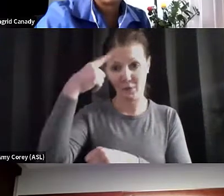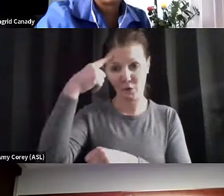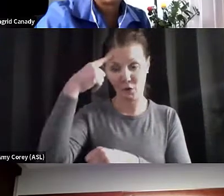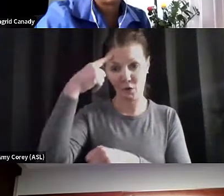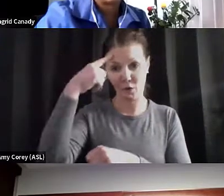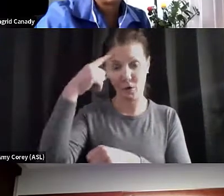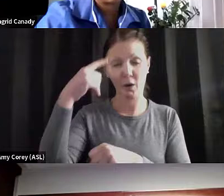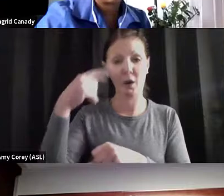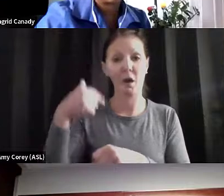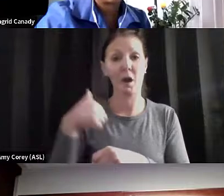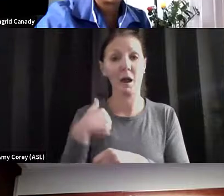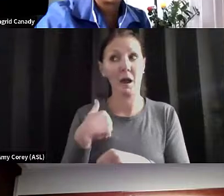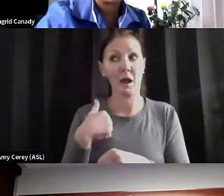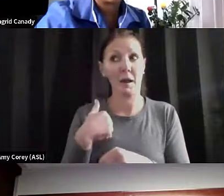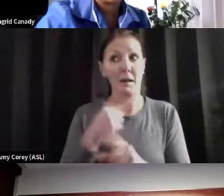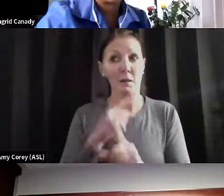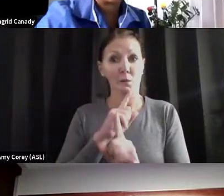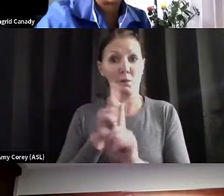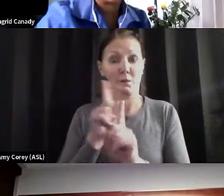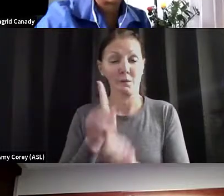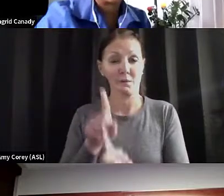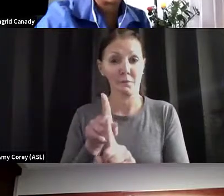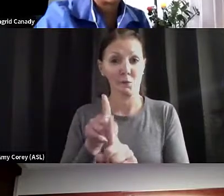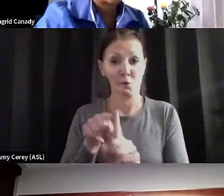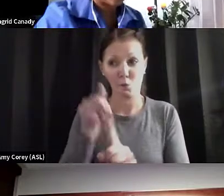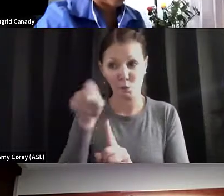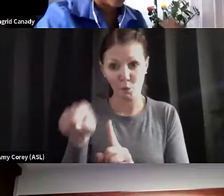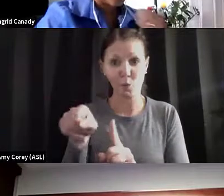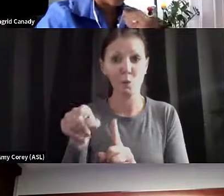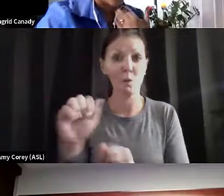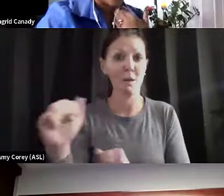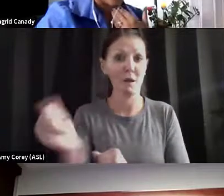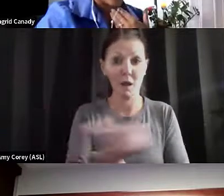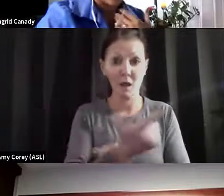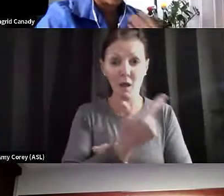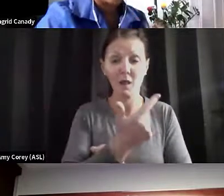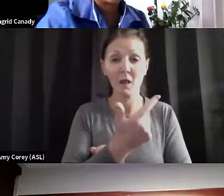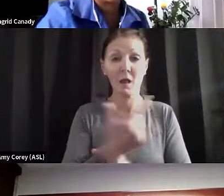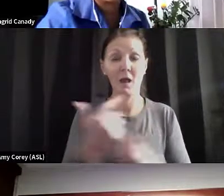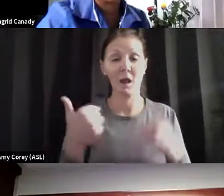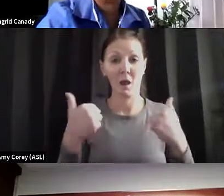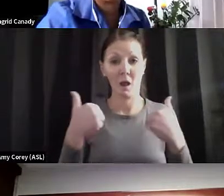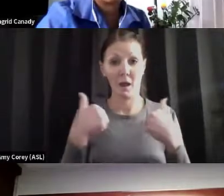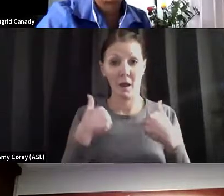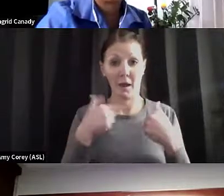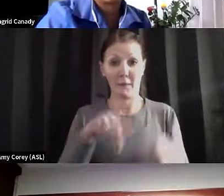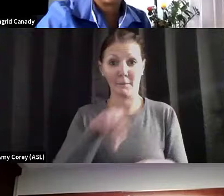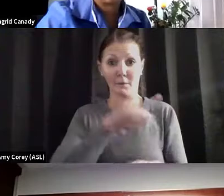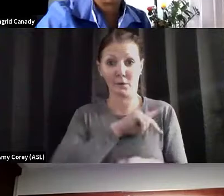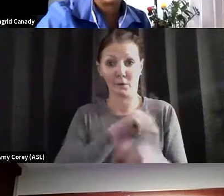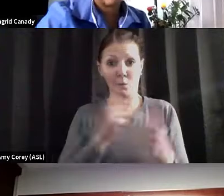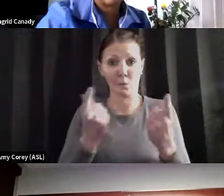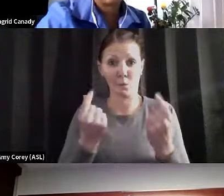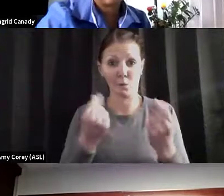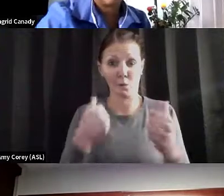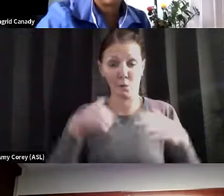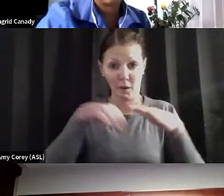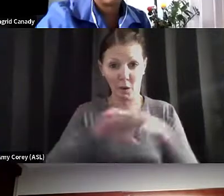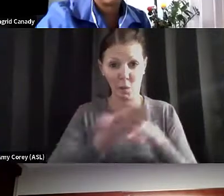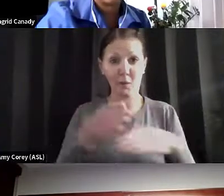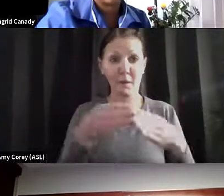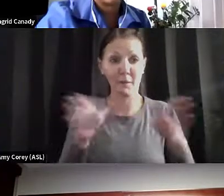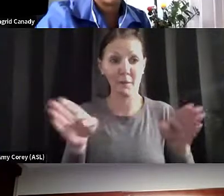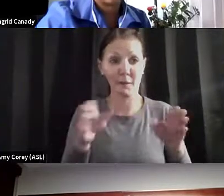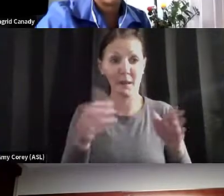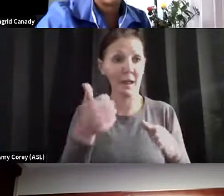What I would say to you and to everyone is that what I do personally now when I go into public places, I wear my